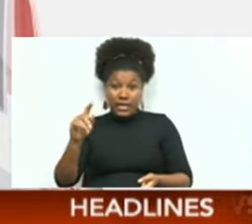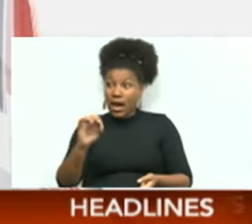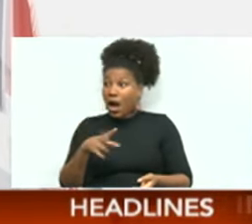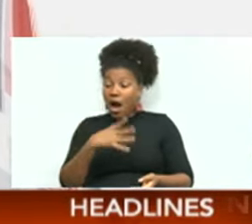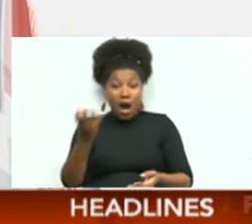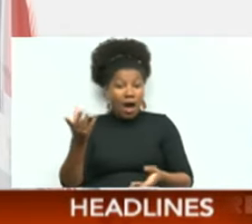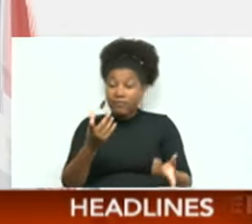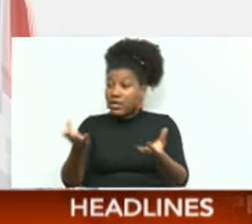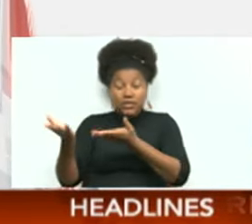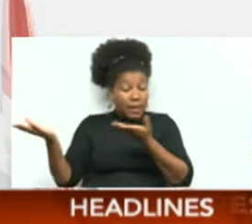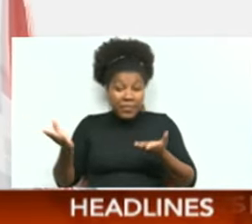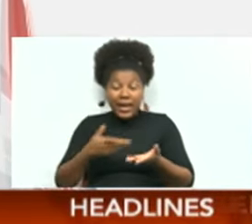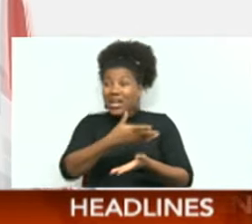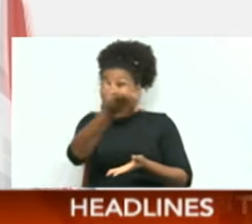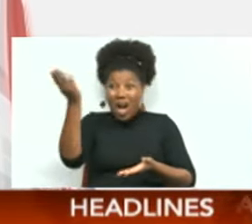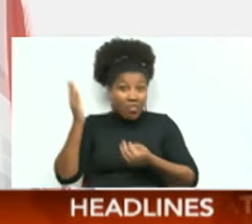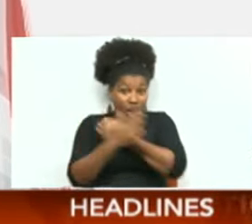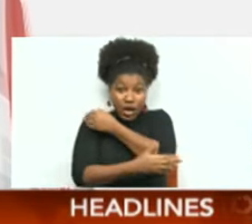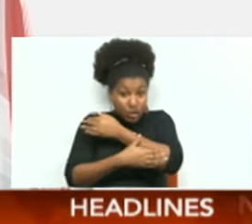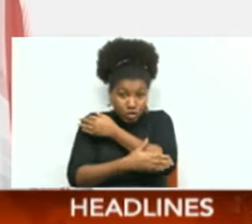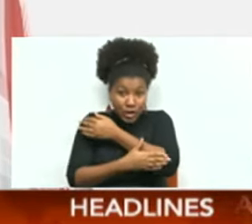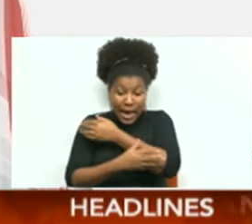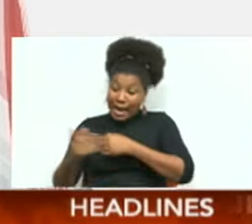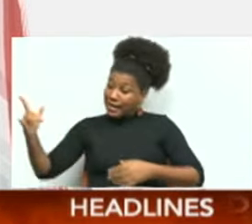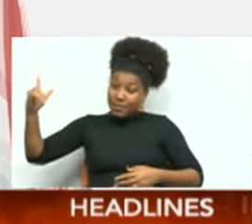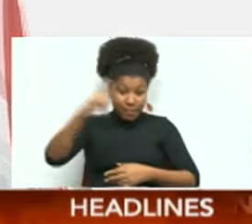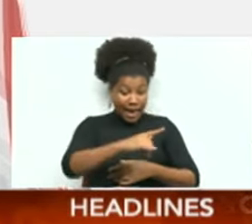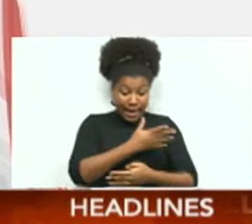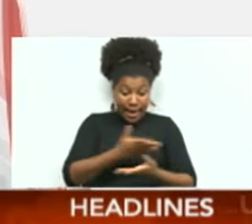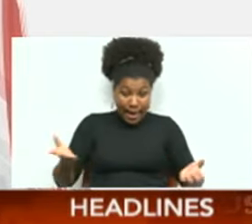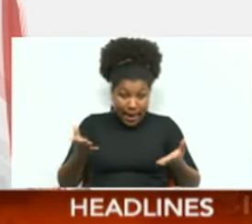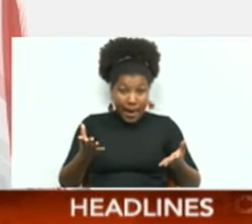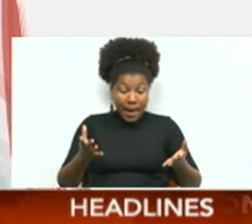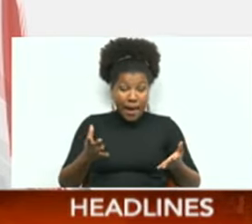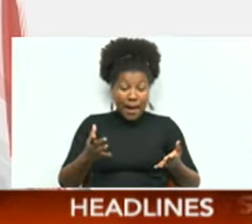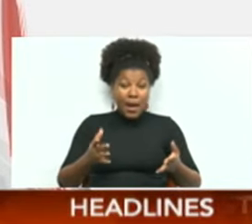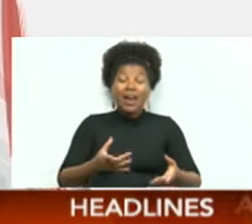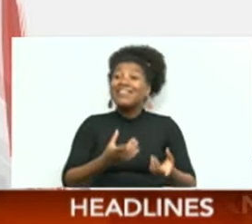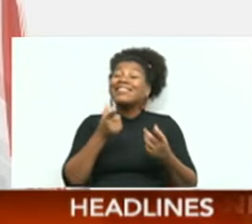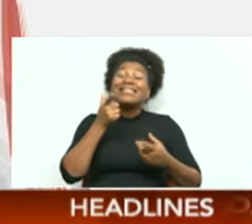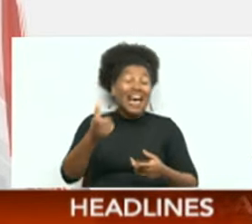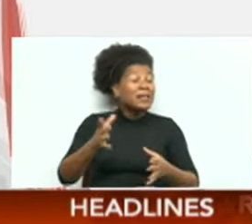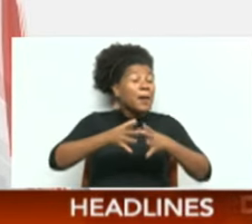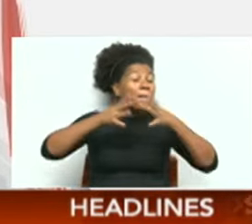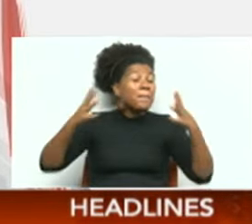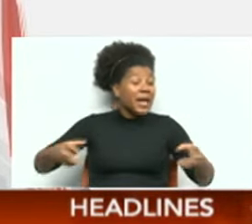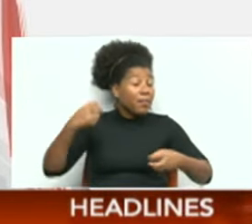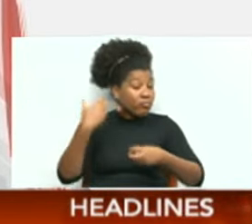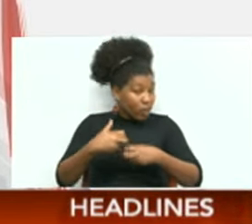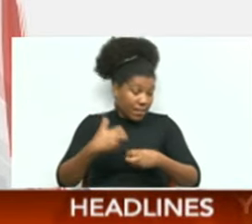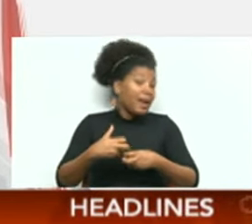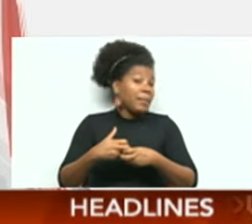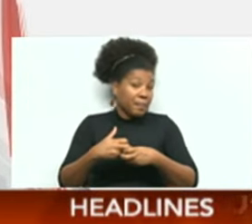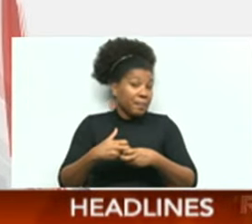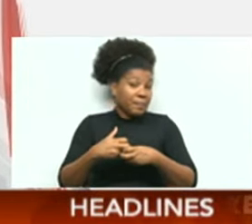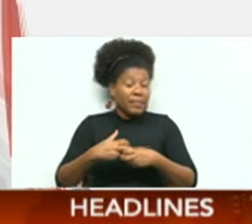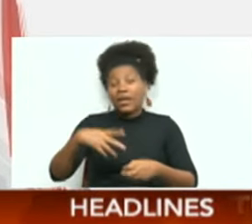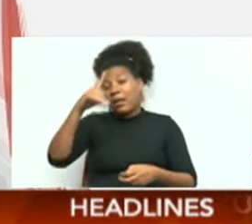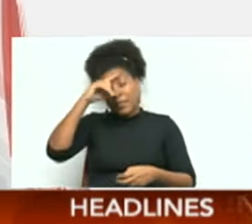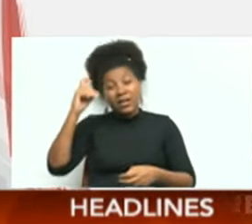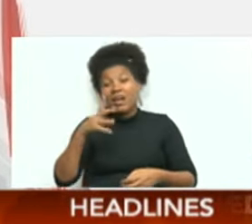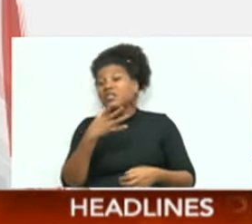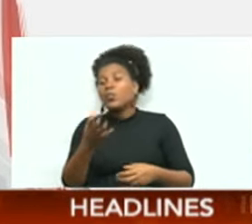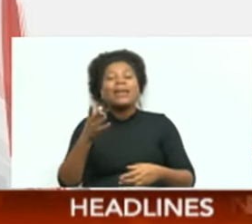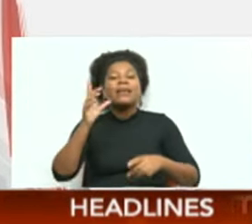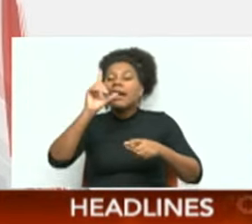back to practice here, that's where our problems, our limitations are. Our hands are tied with these non